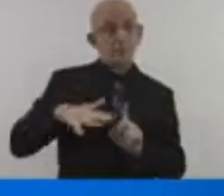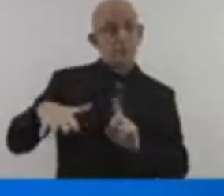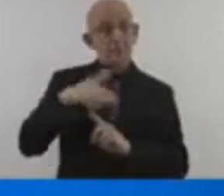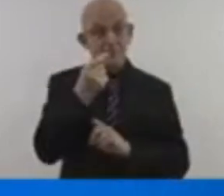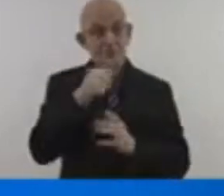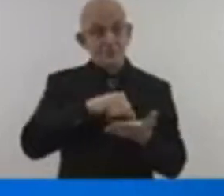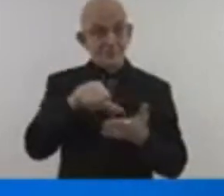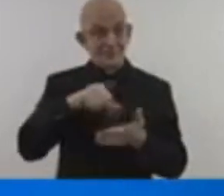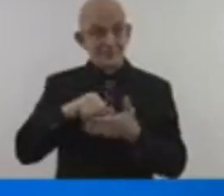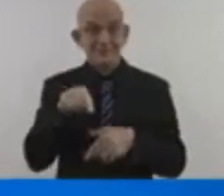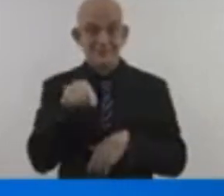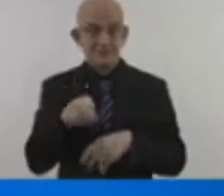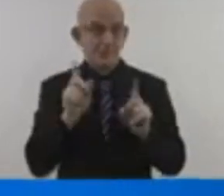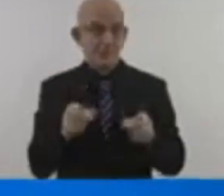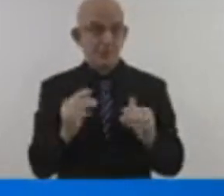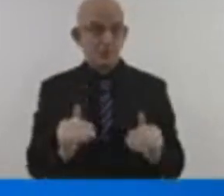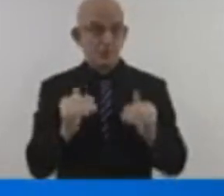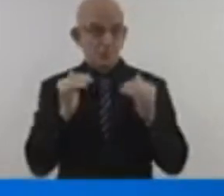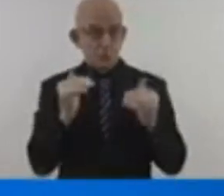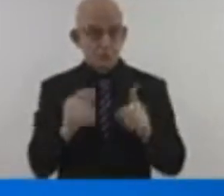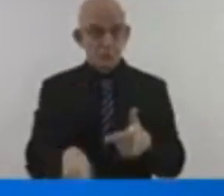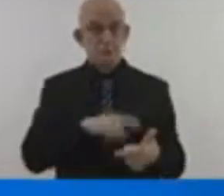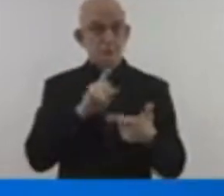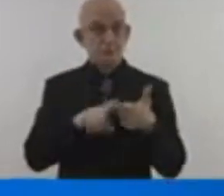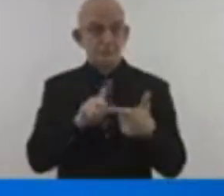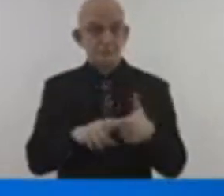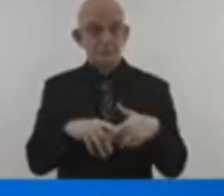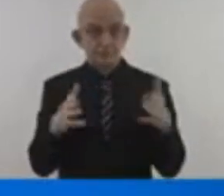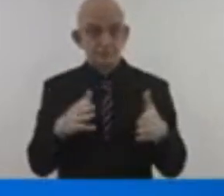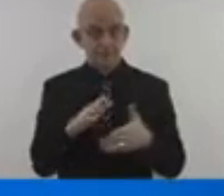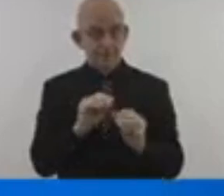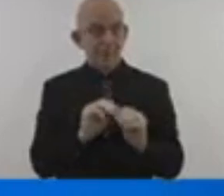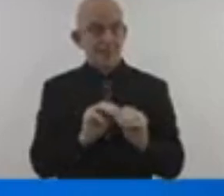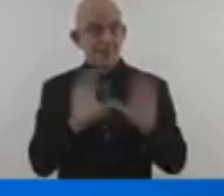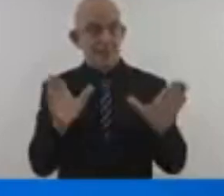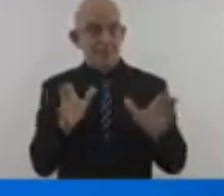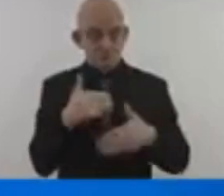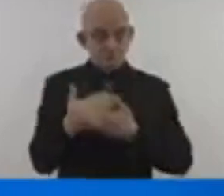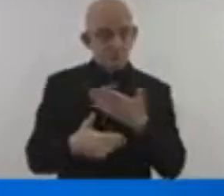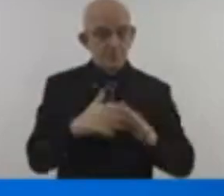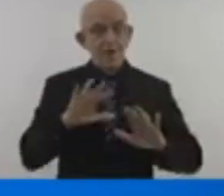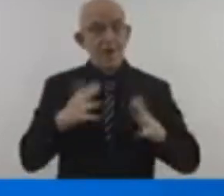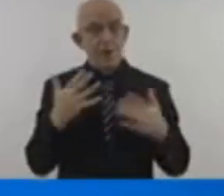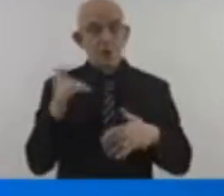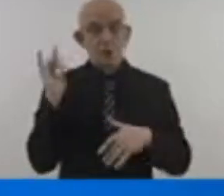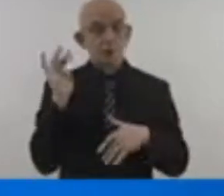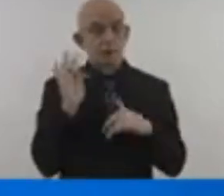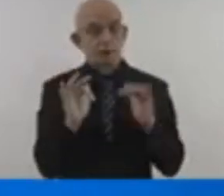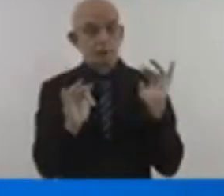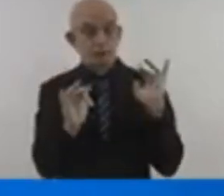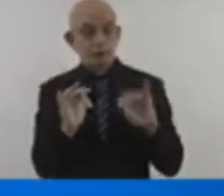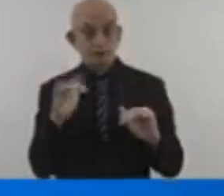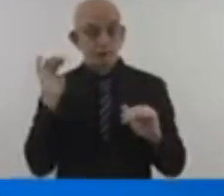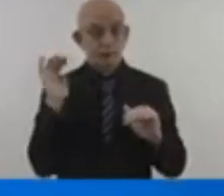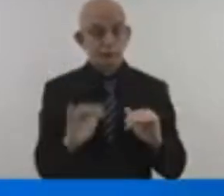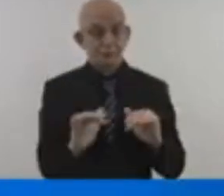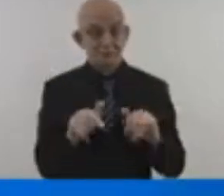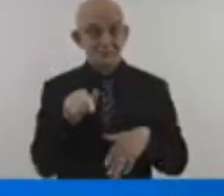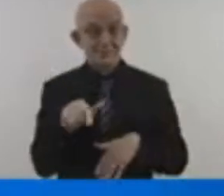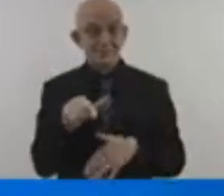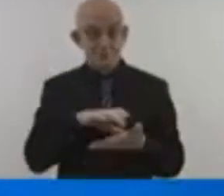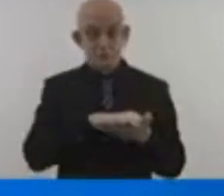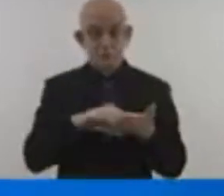sources, particularly levies on shipping, aviation and fossil fuel extraction, based on the principle that